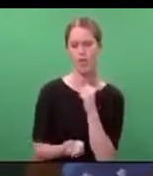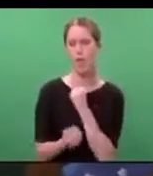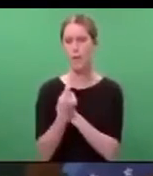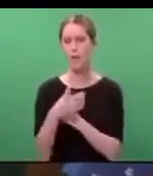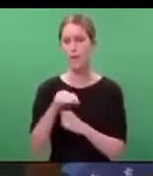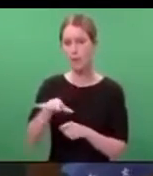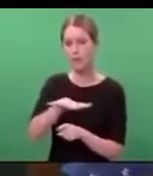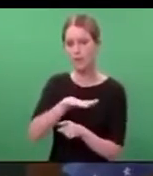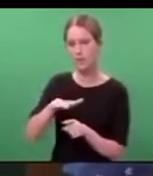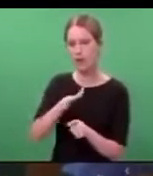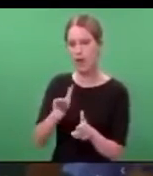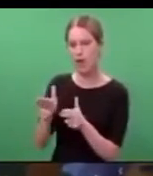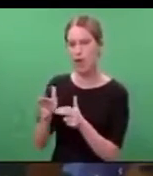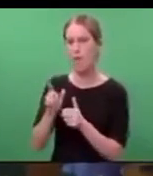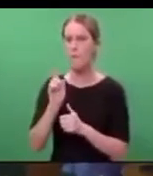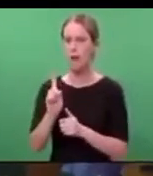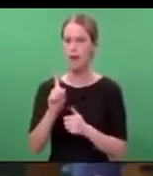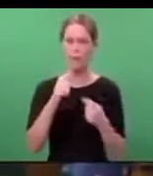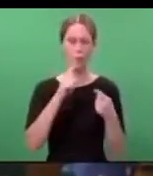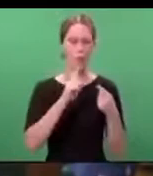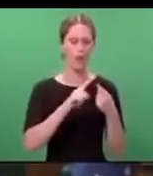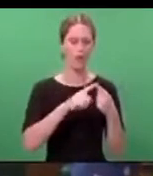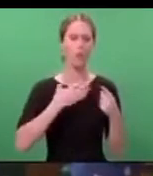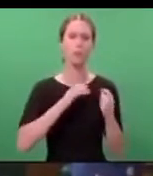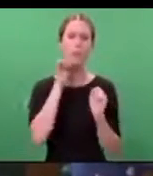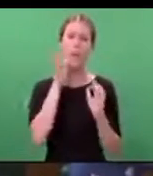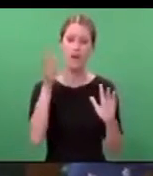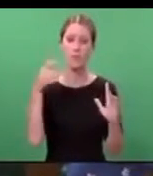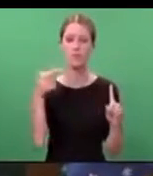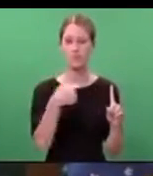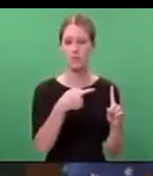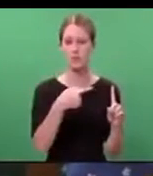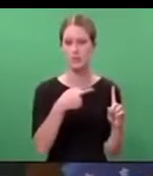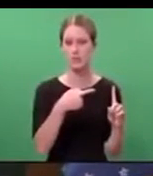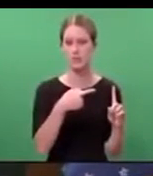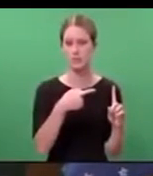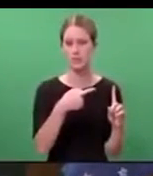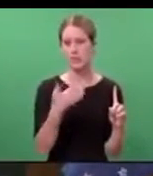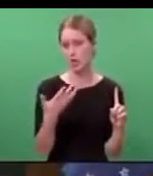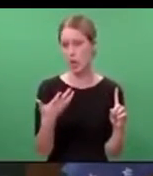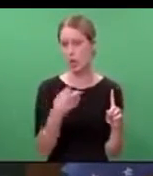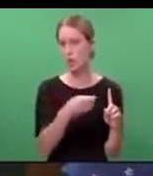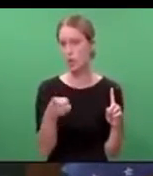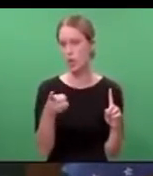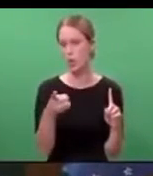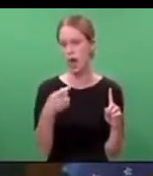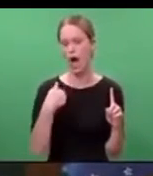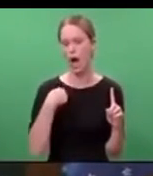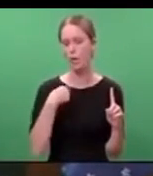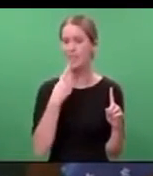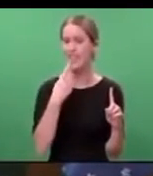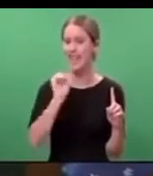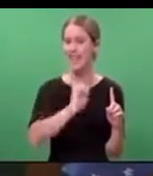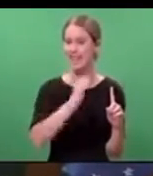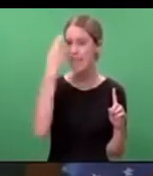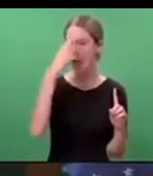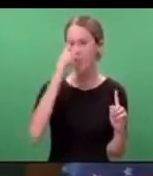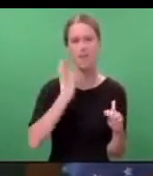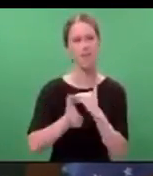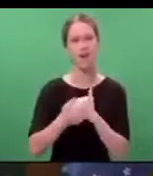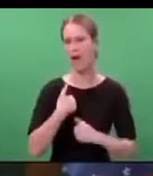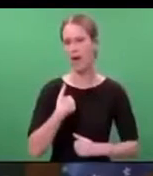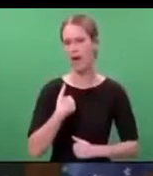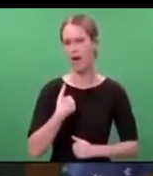terror, but one was notoriety. And that is why you will never hear me mention his name.